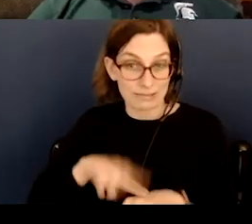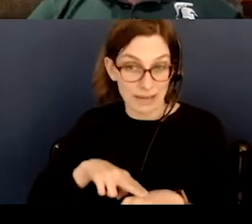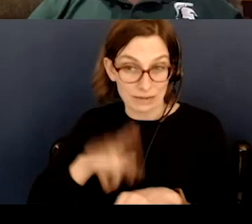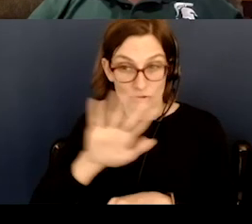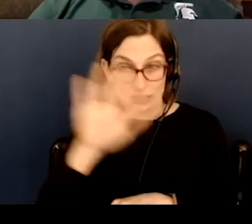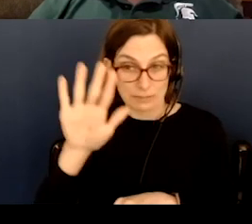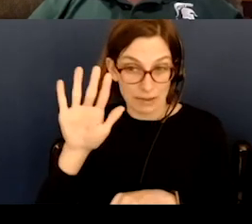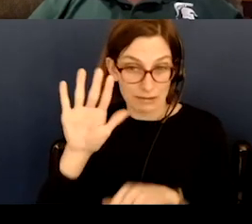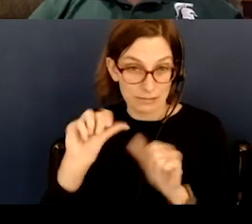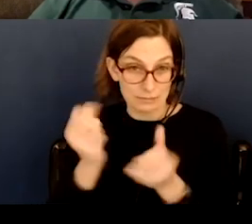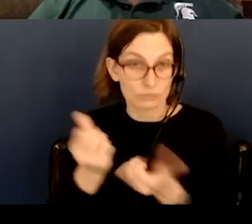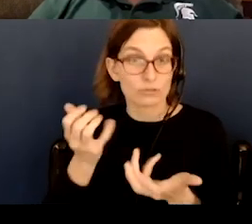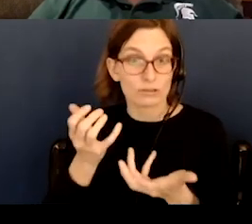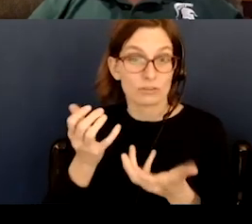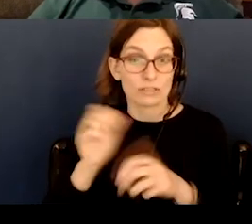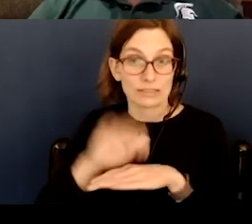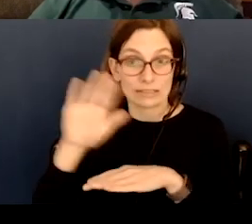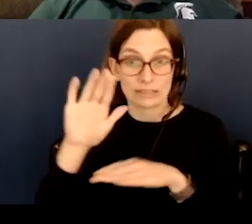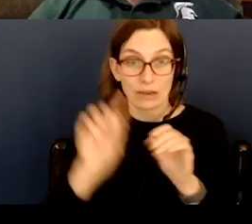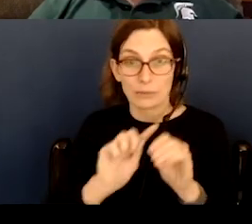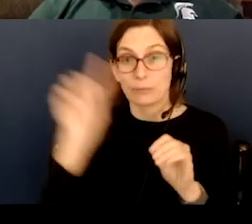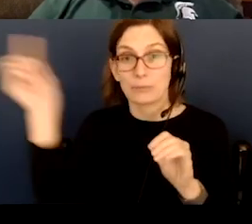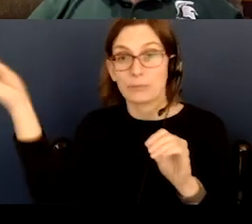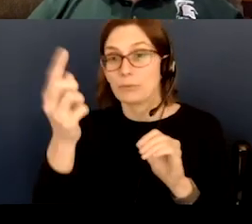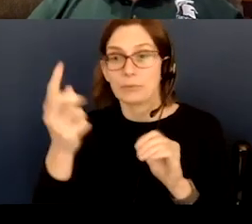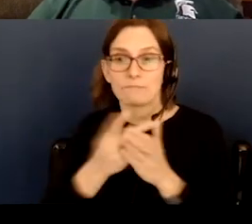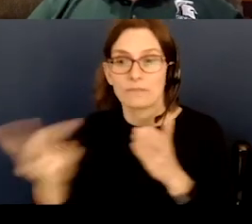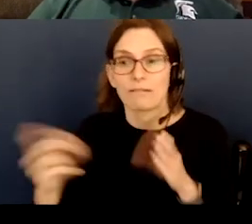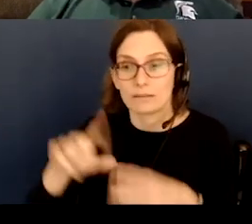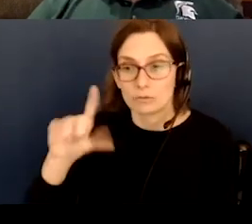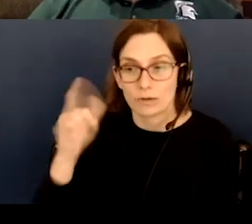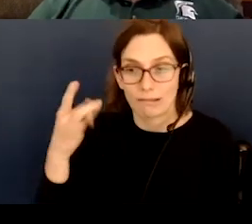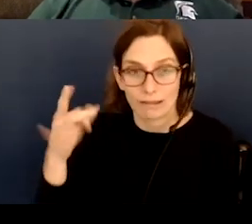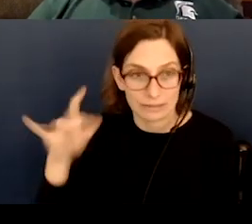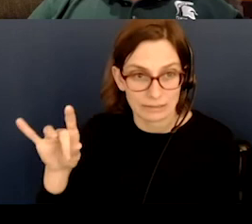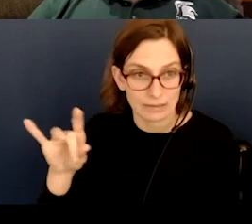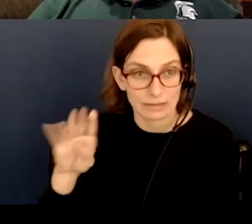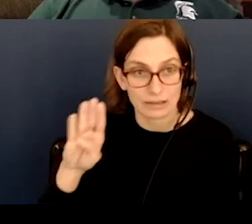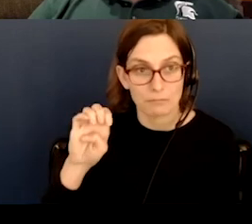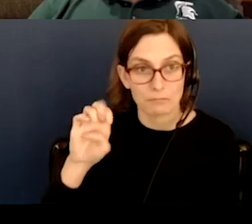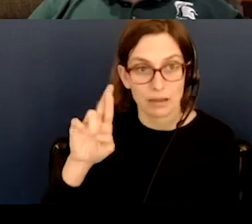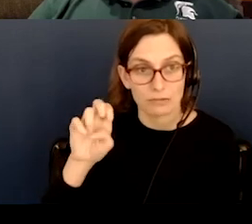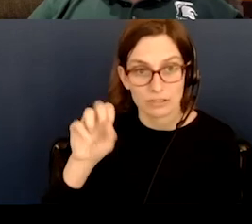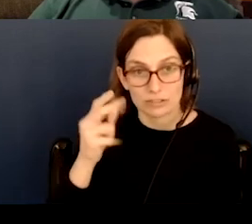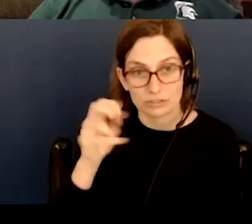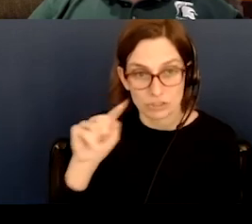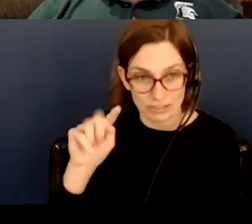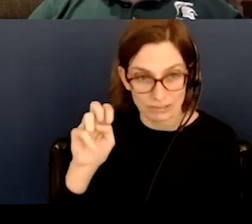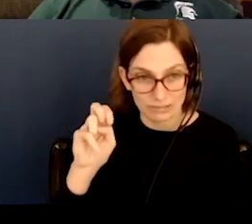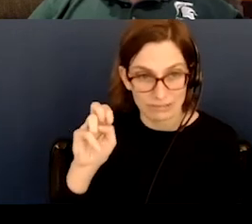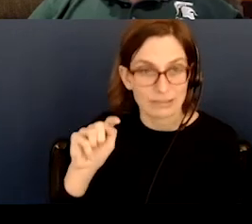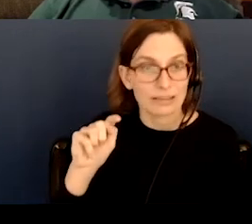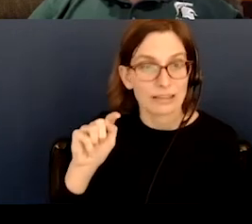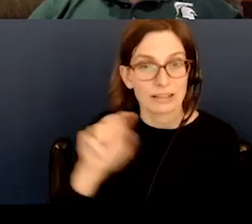sent an orbiter that failed to enter lunar orbit in 2018. Barashit, um, a lander that